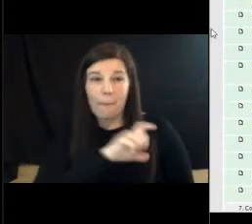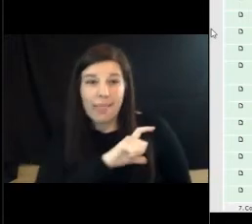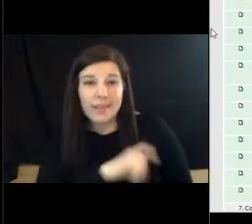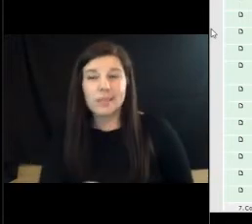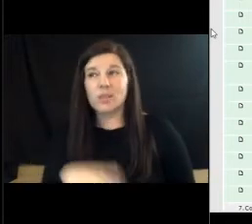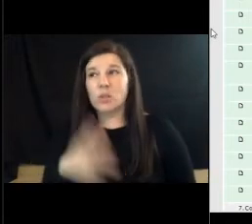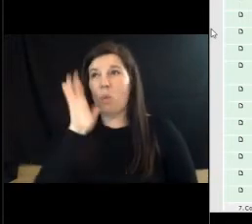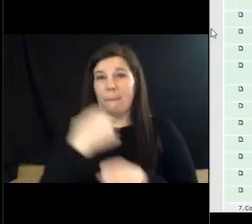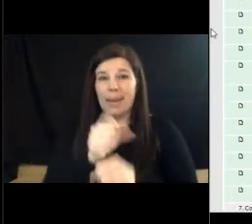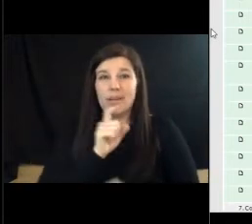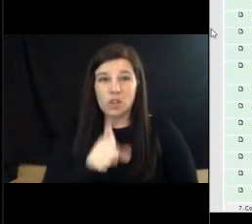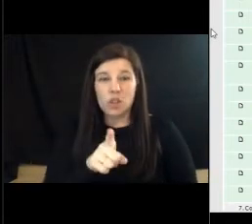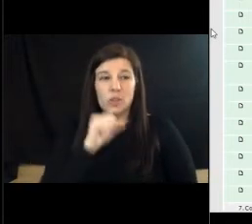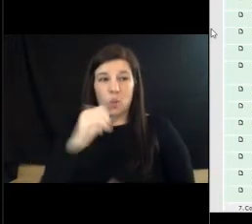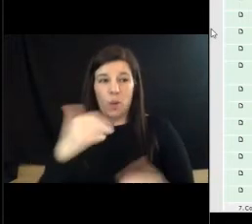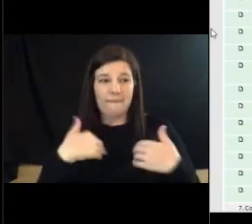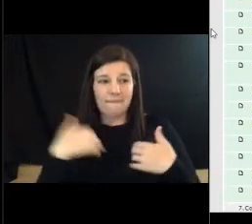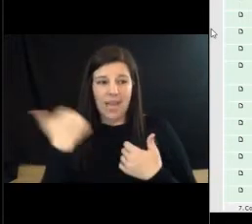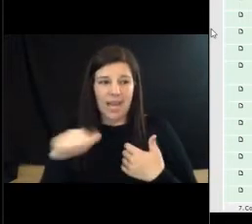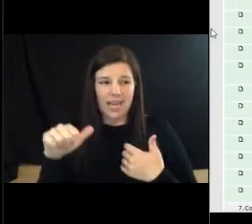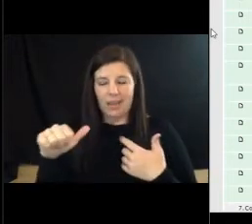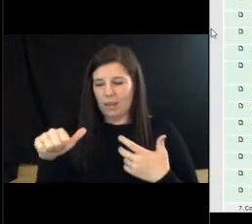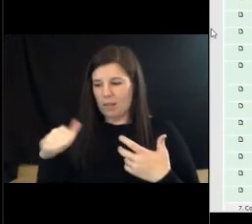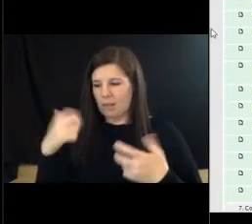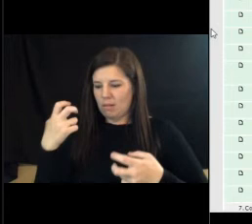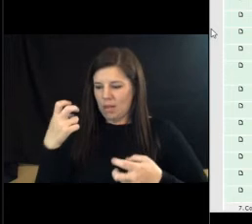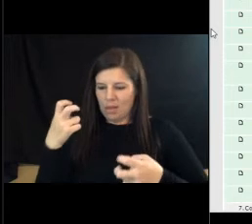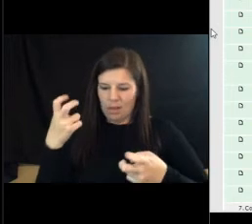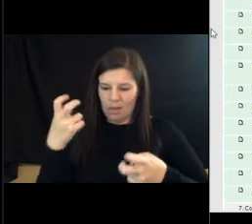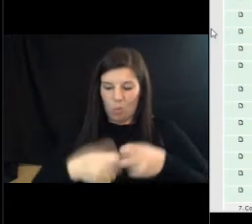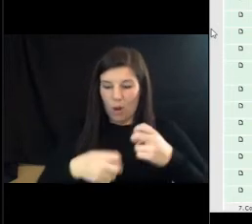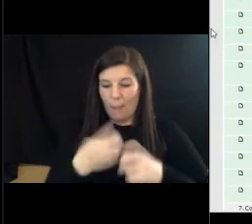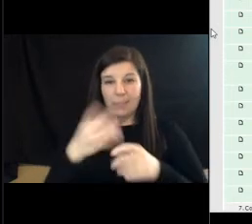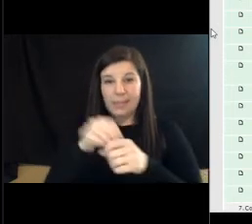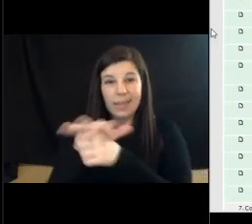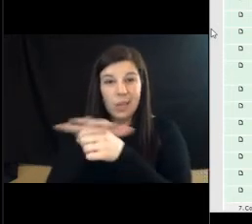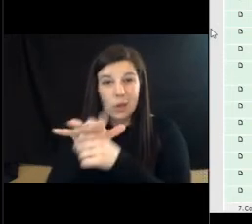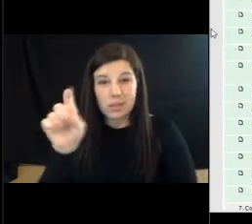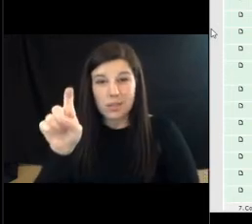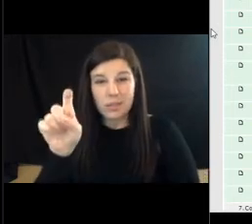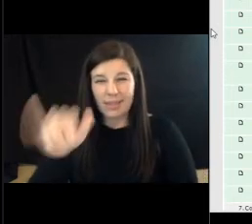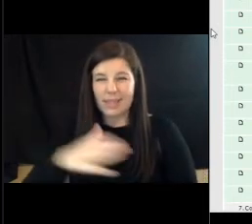that we don't have any repercussions in our, you know, areas? That's my concern.